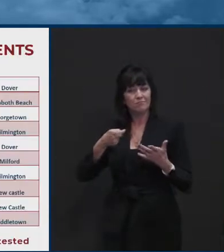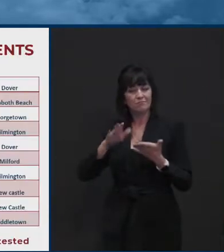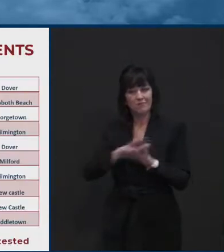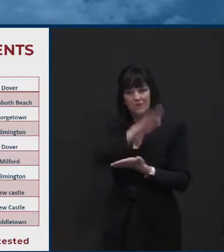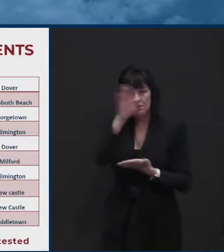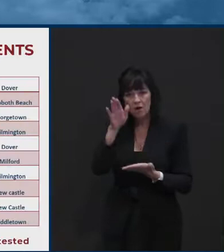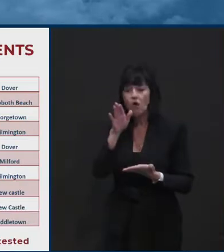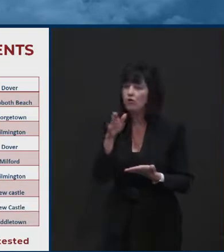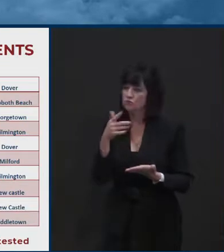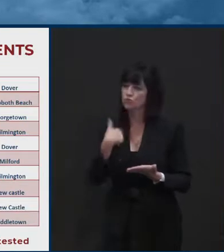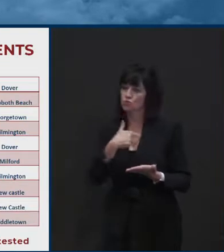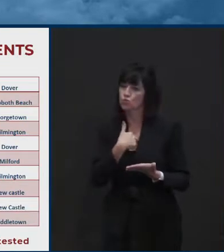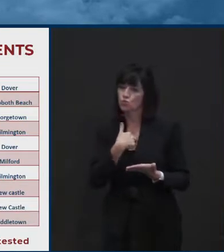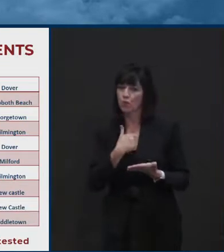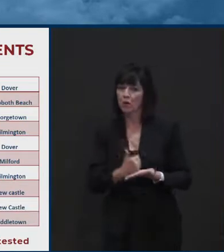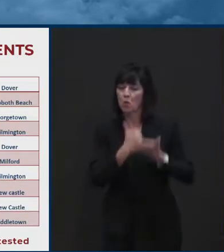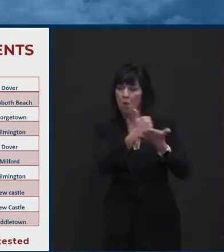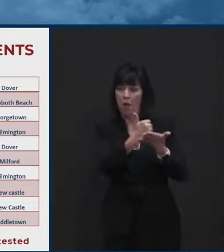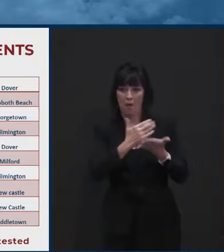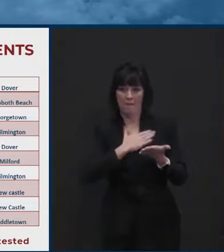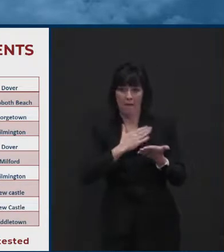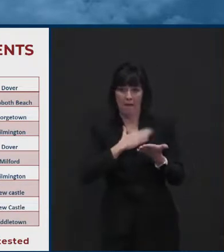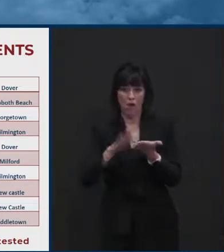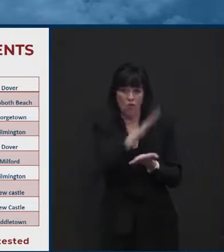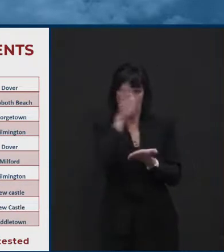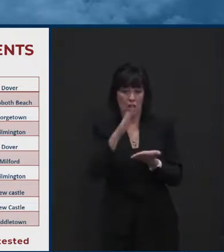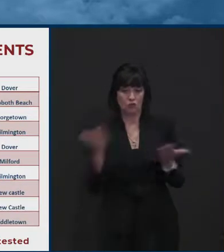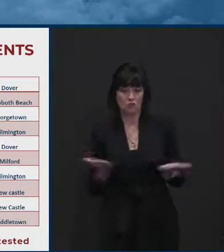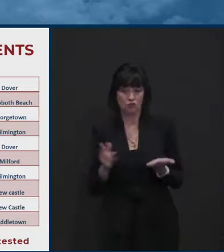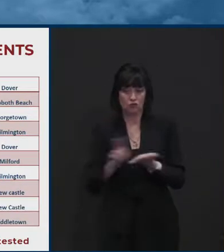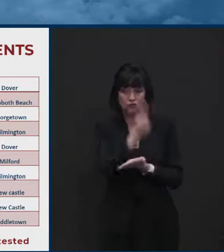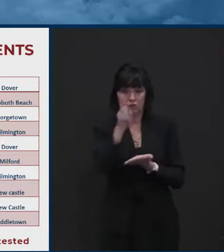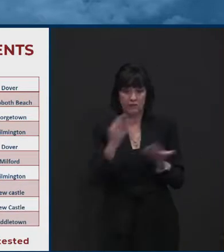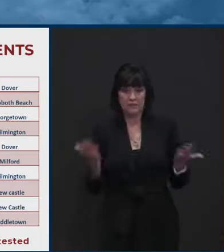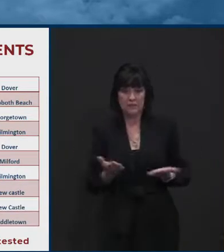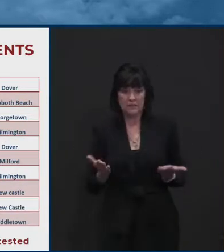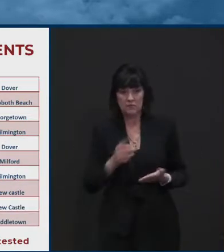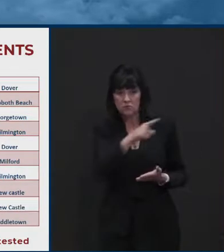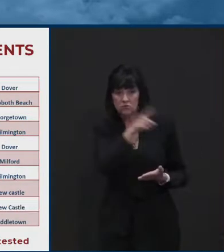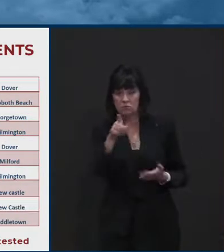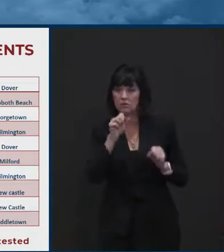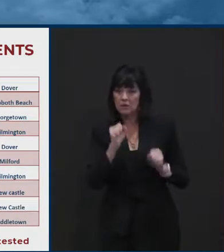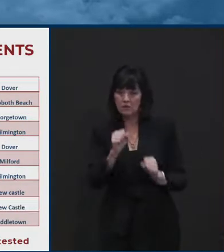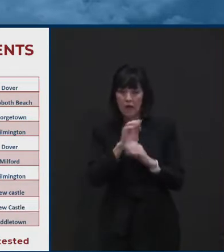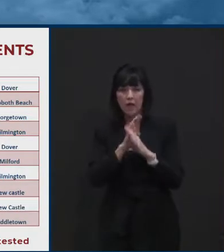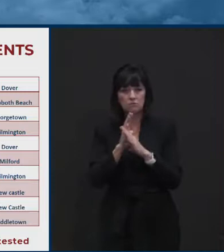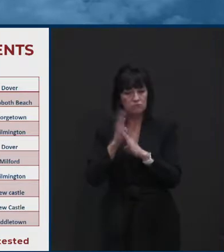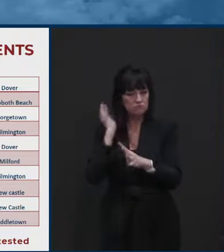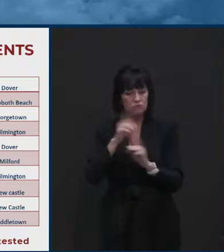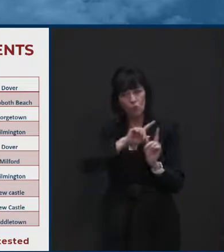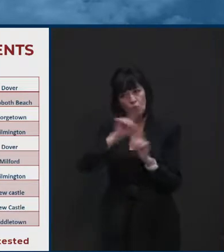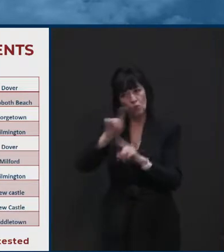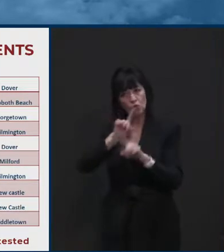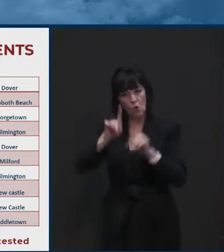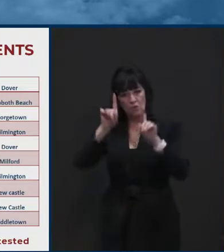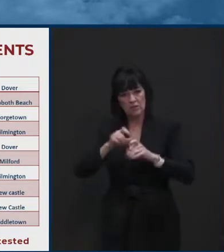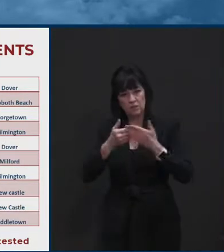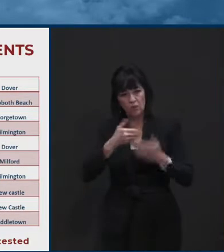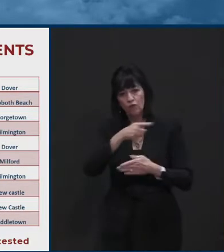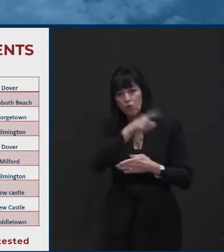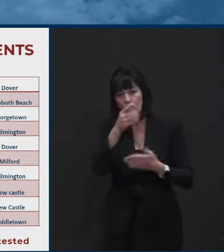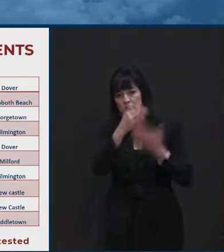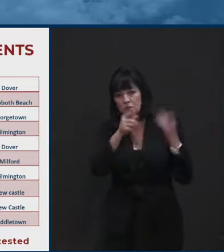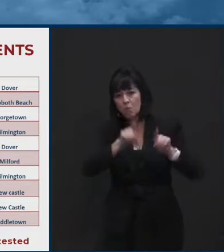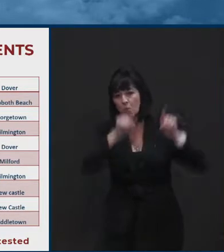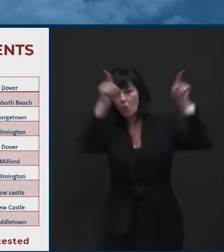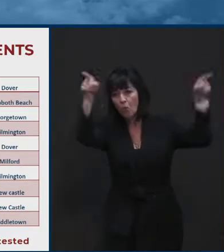Dell State, University of Delaware, to allow and provide opportunities for individuals to get tested this week. Um, we've also put out kind of